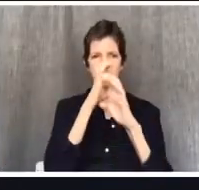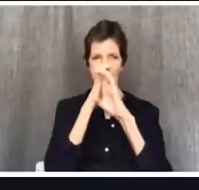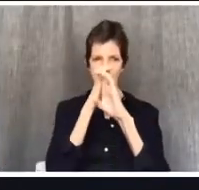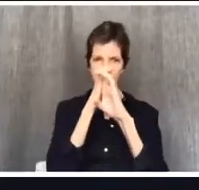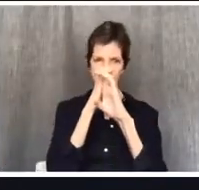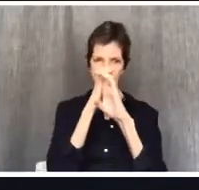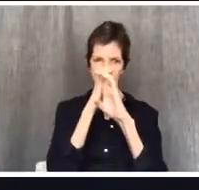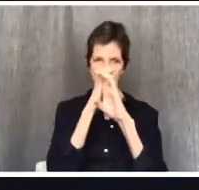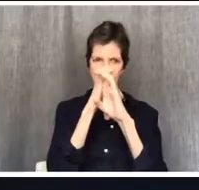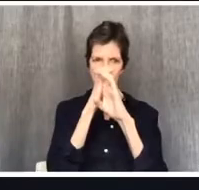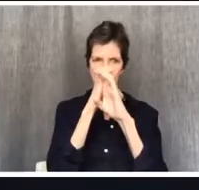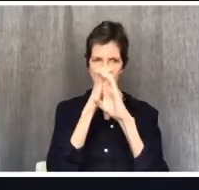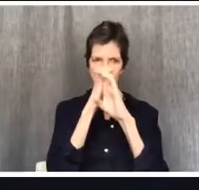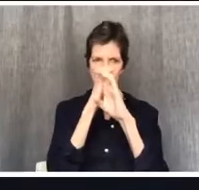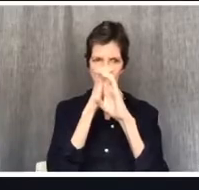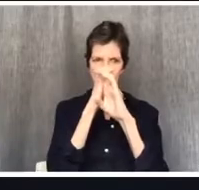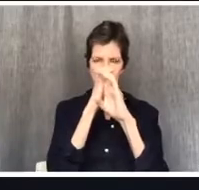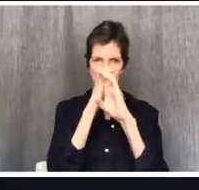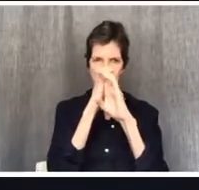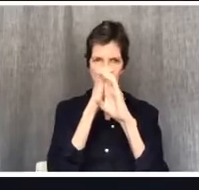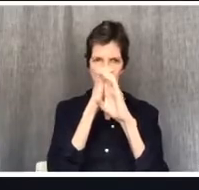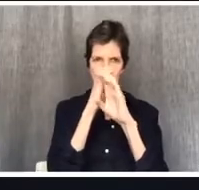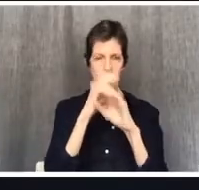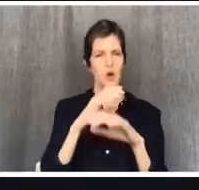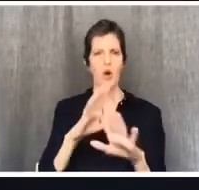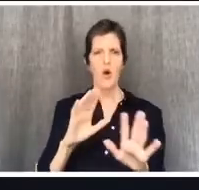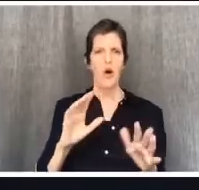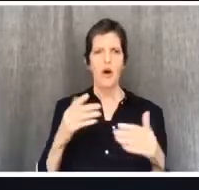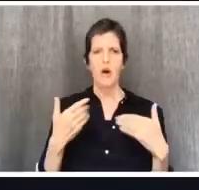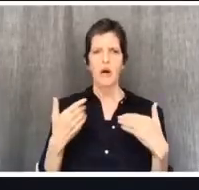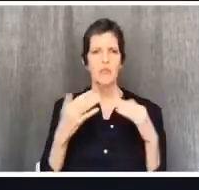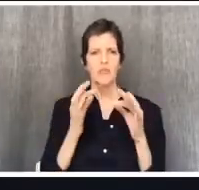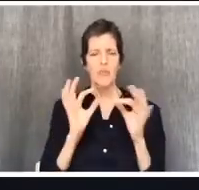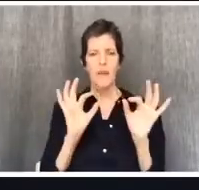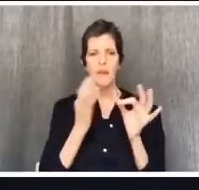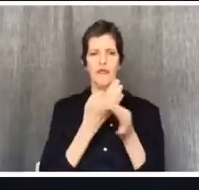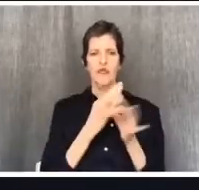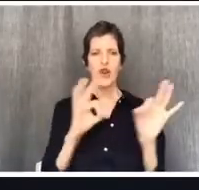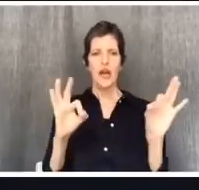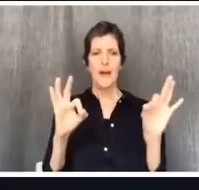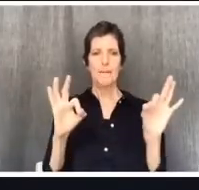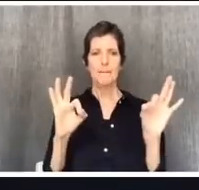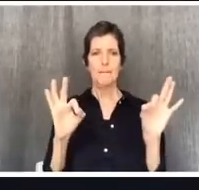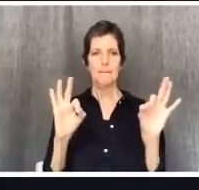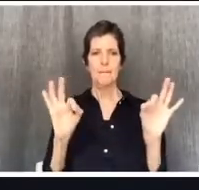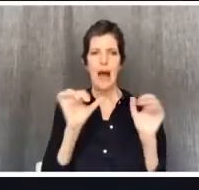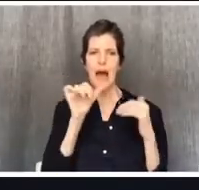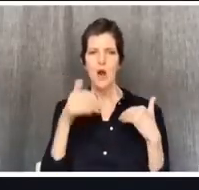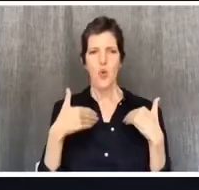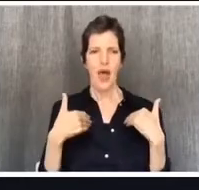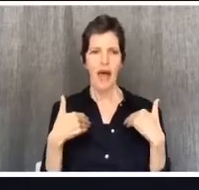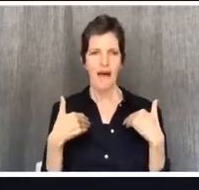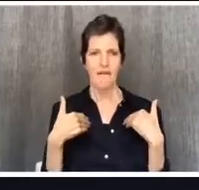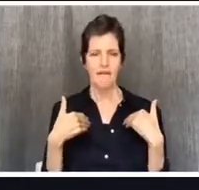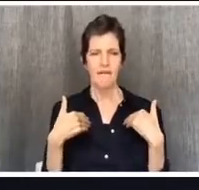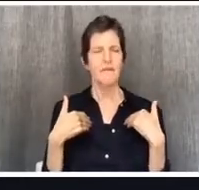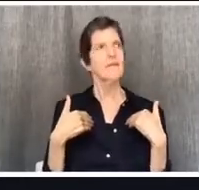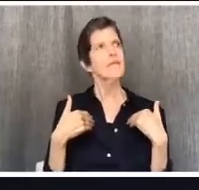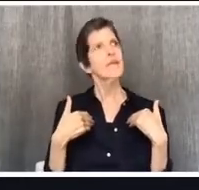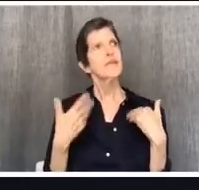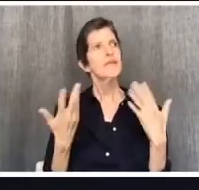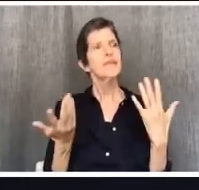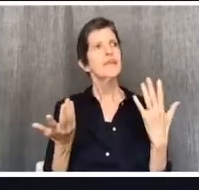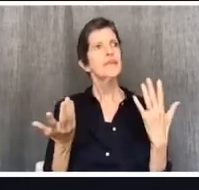minimize the freedom that he or she has in the gospel. They would minimize it. They would have what we might call an